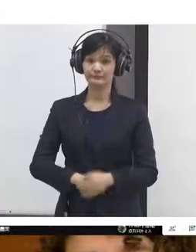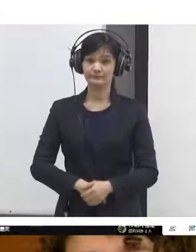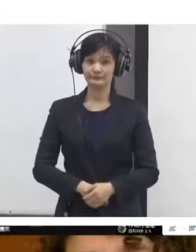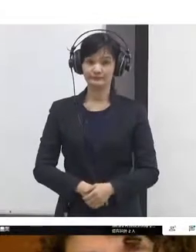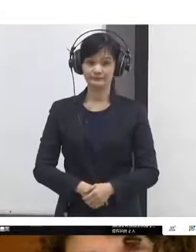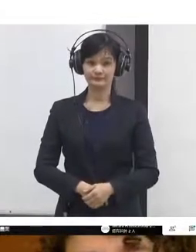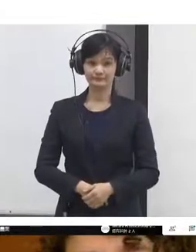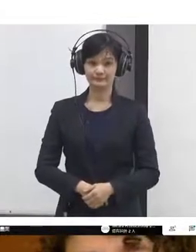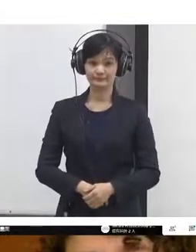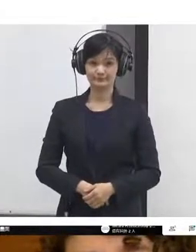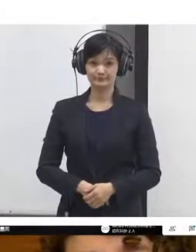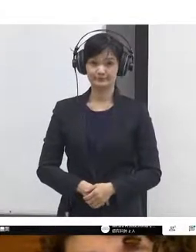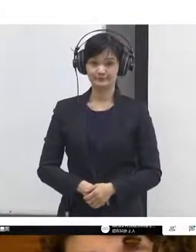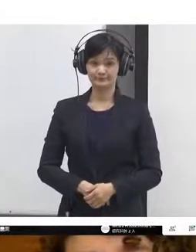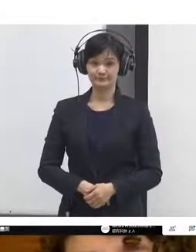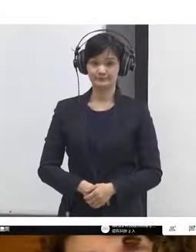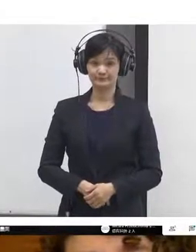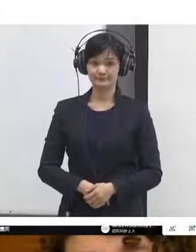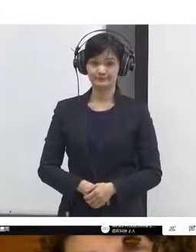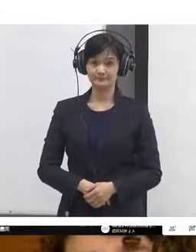who asks this question